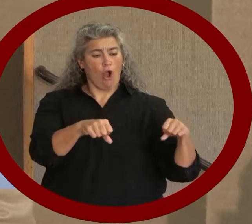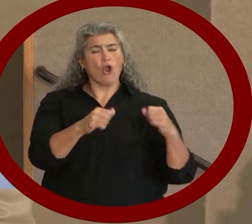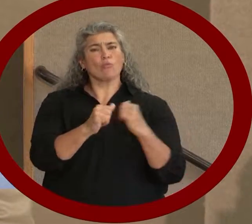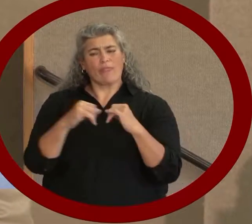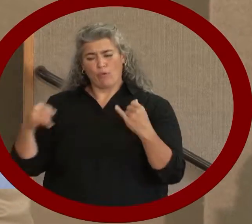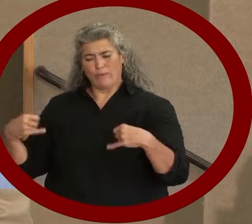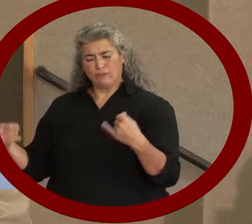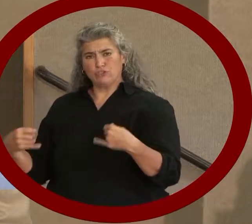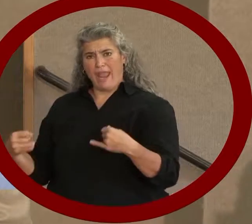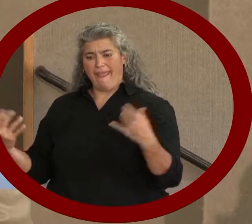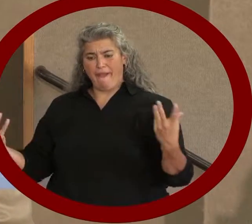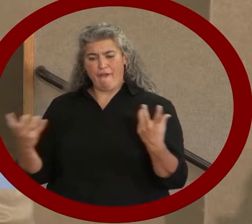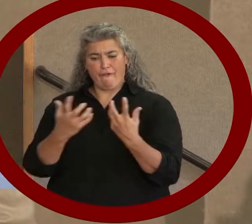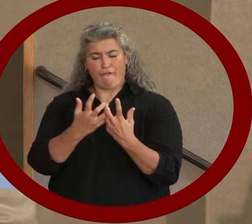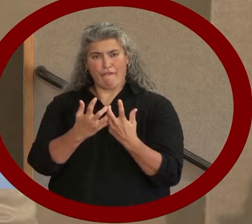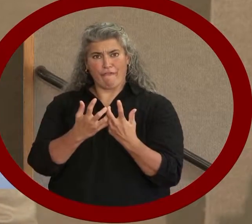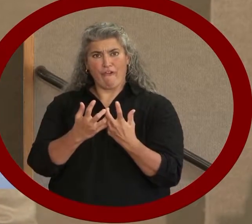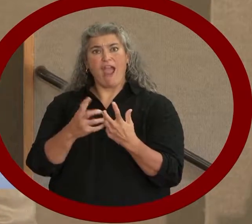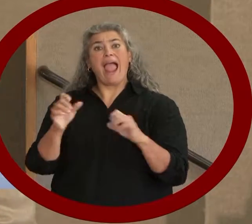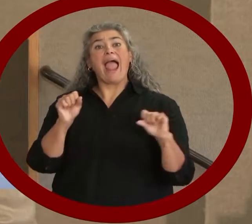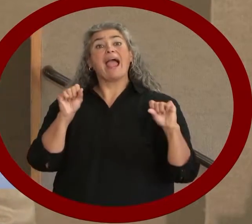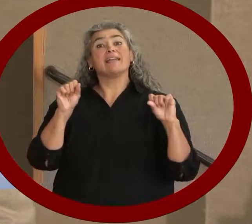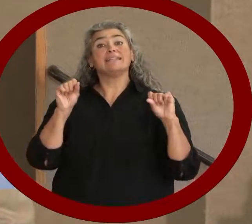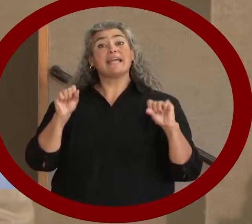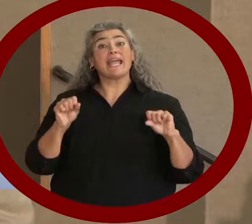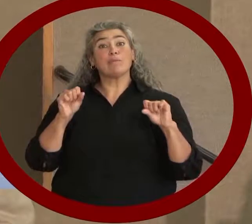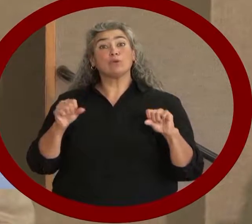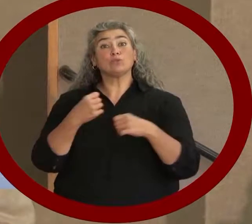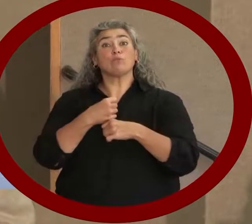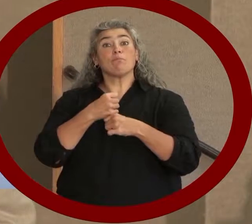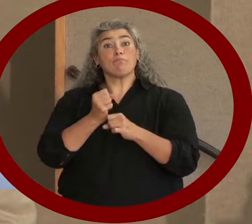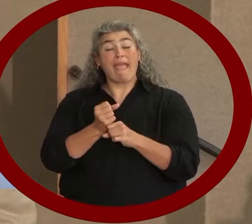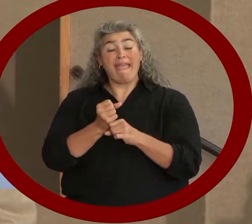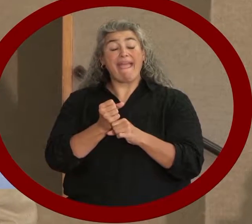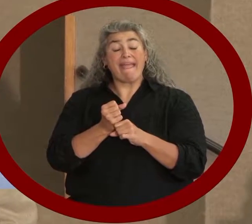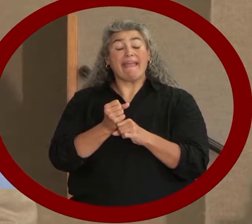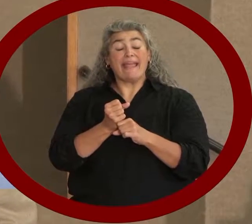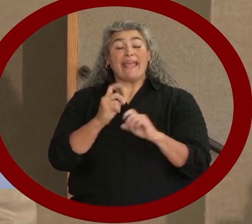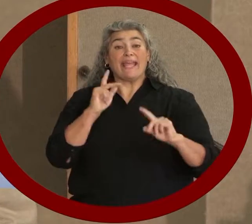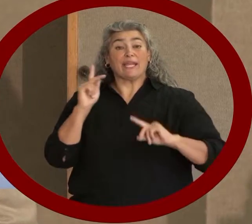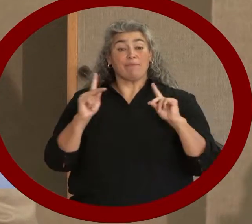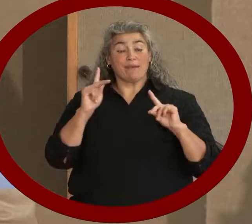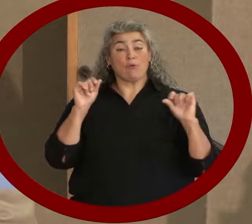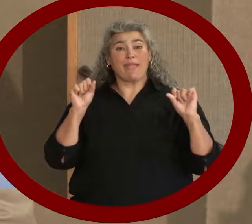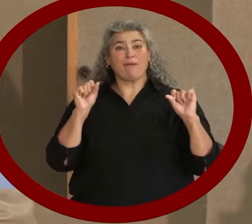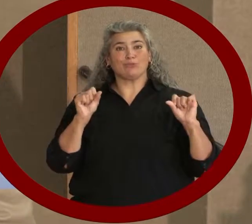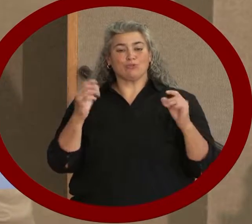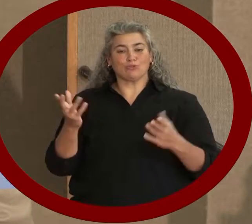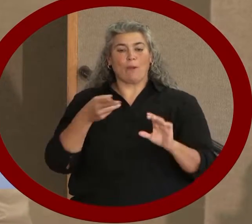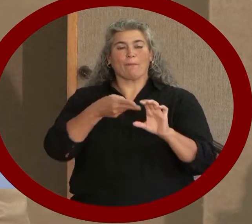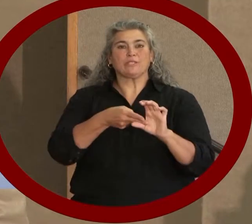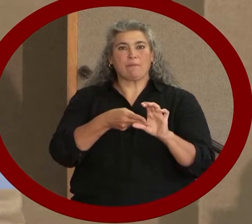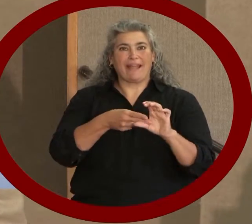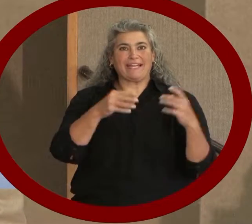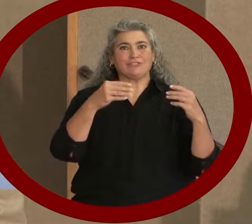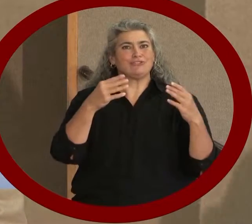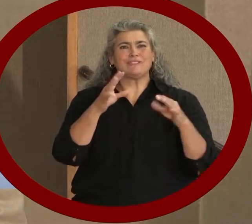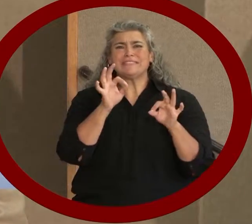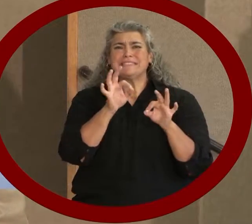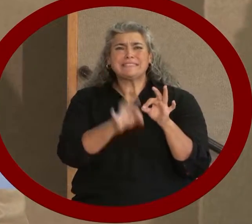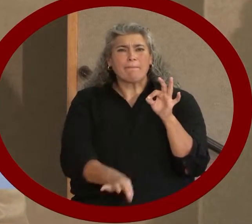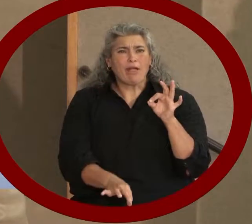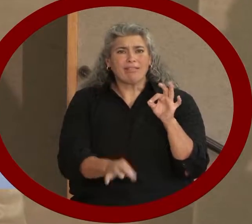increasing the ability of caregivers and their love to participate in the very simple task, shopping for groceries.